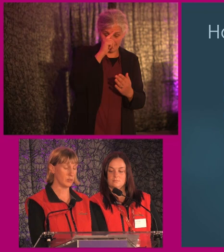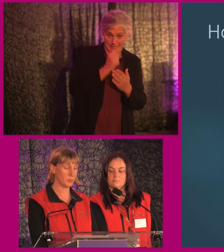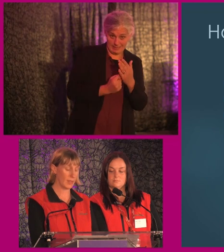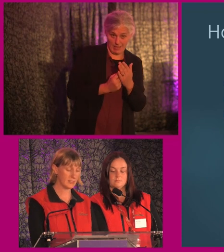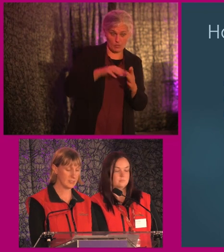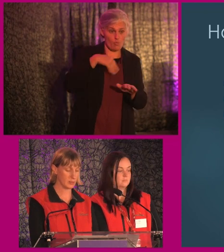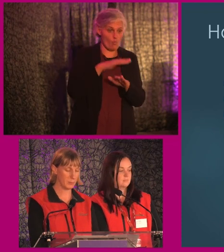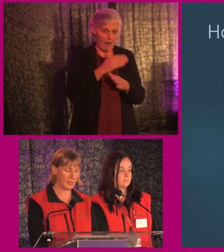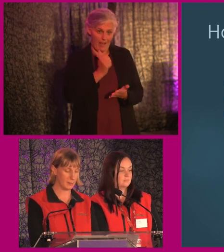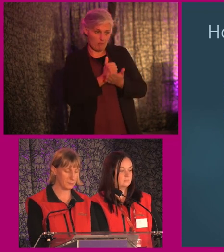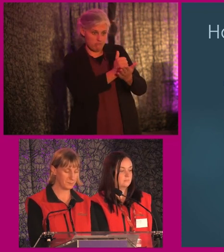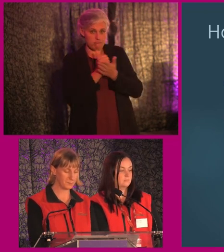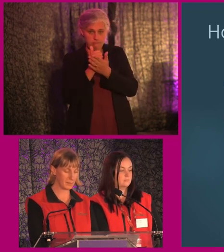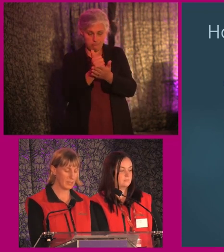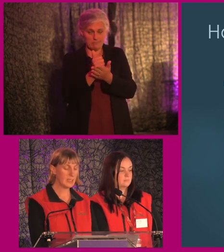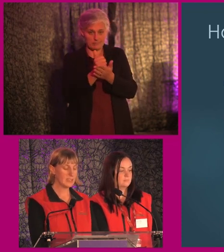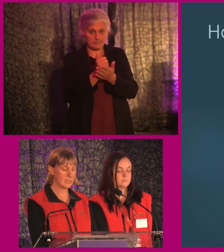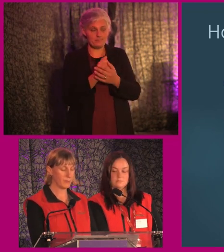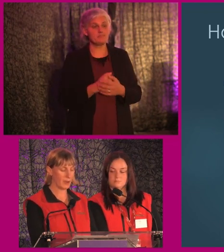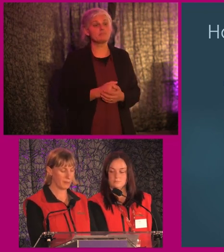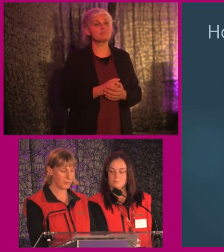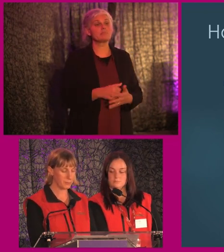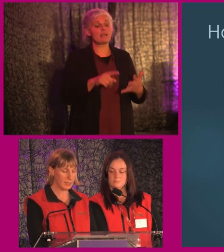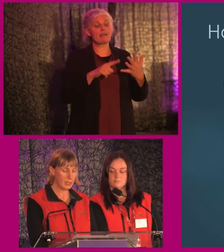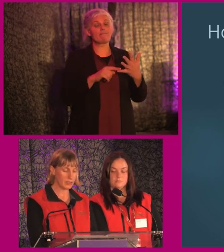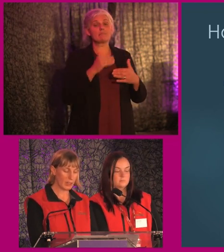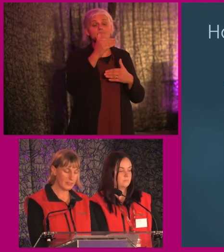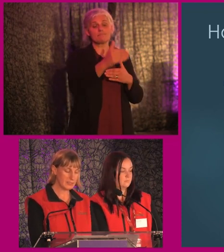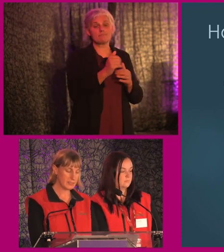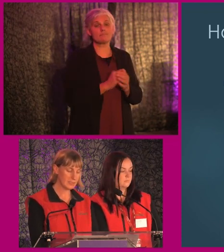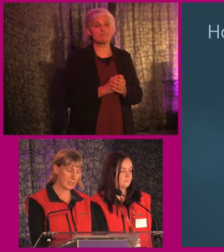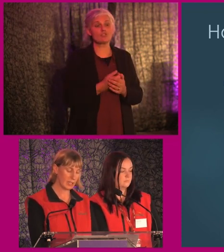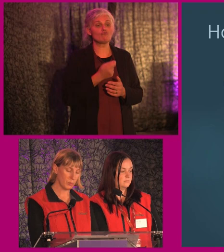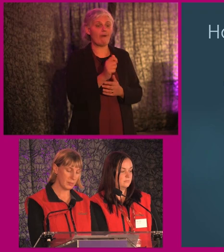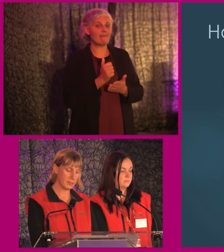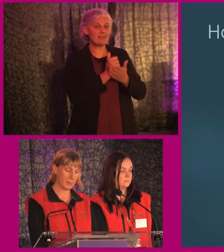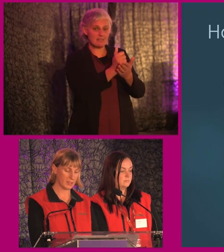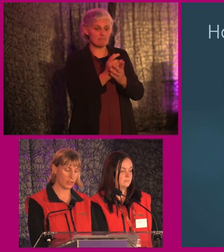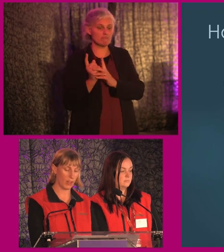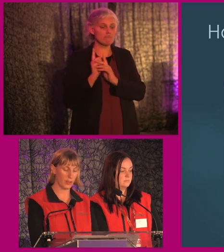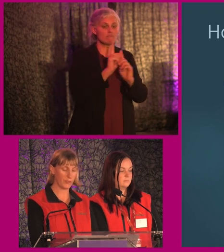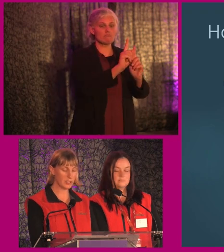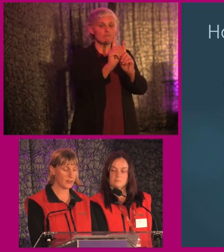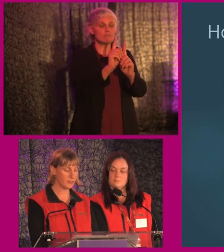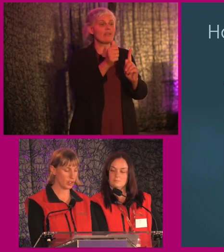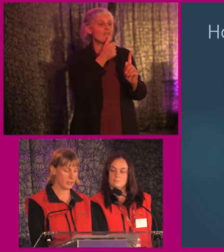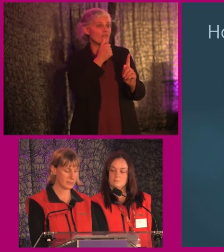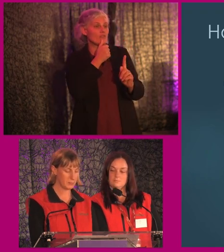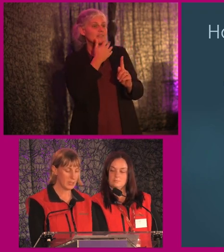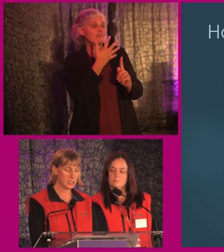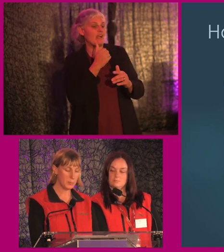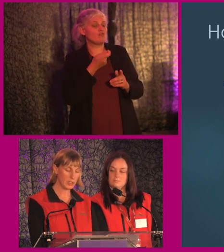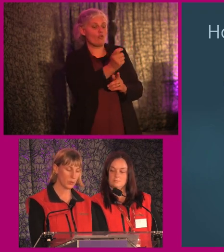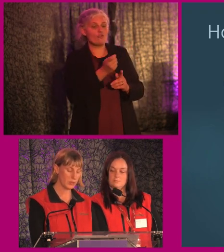assistance will begin. Step 5. The travel assistant can accompany the passenger on their first five journeys